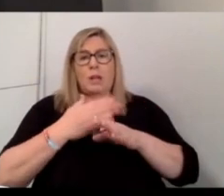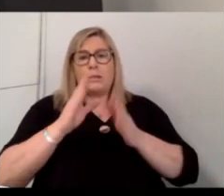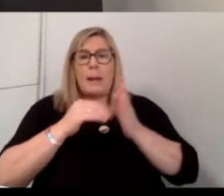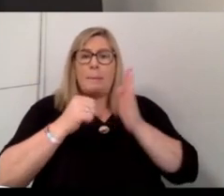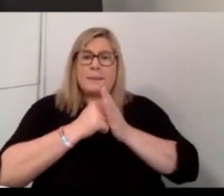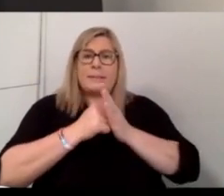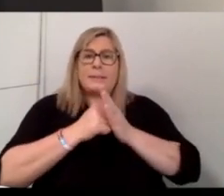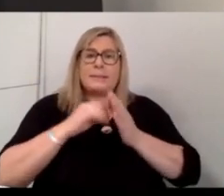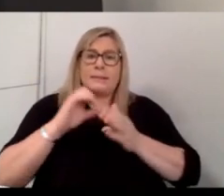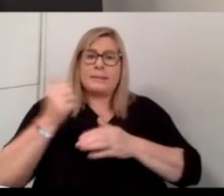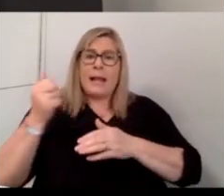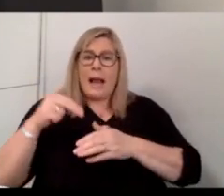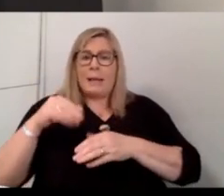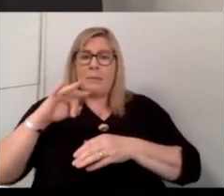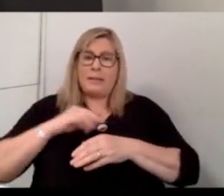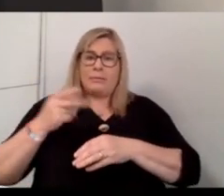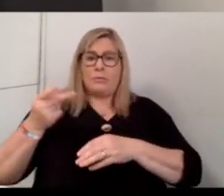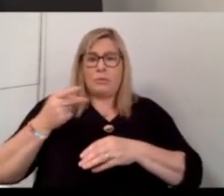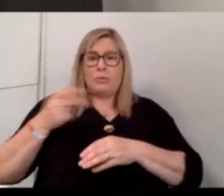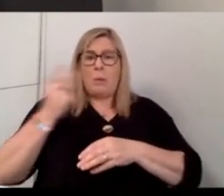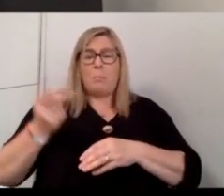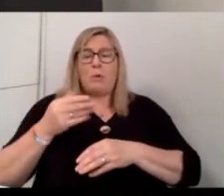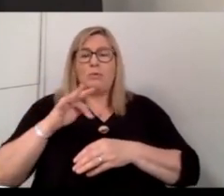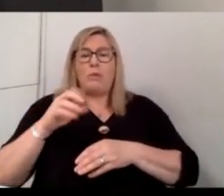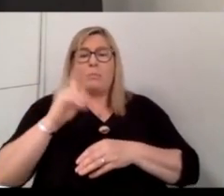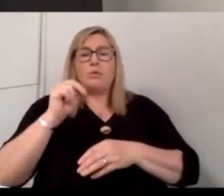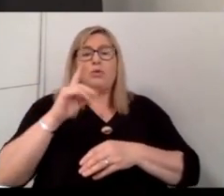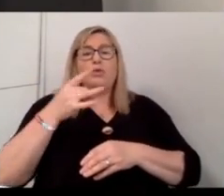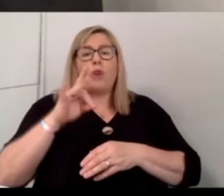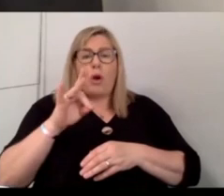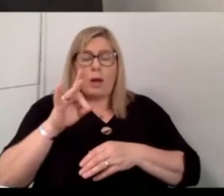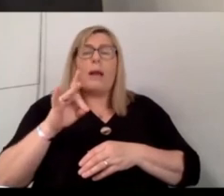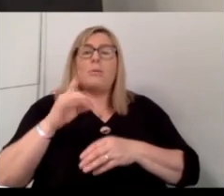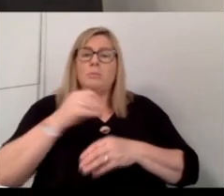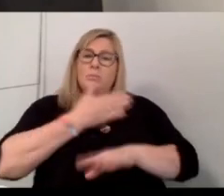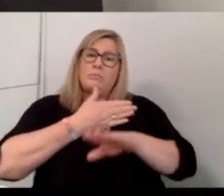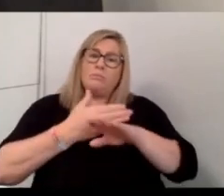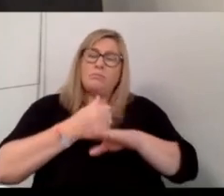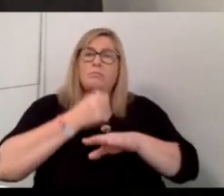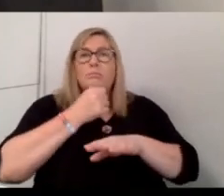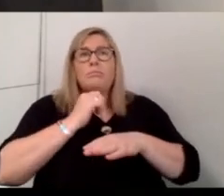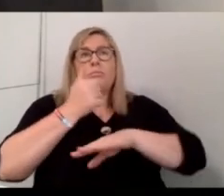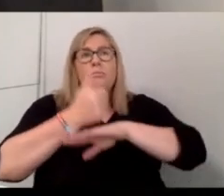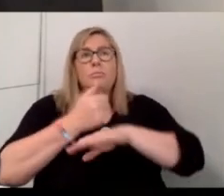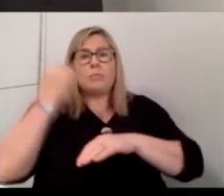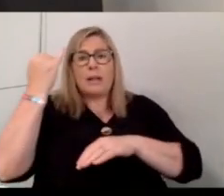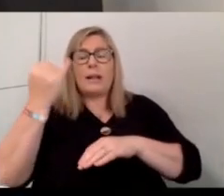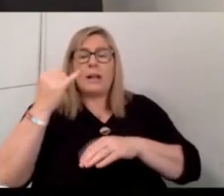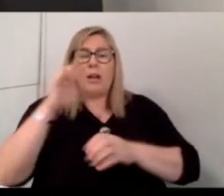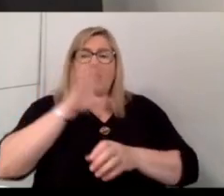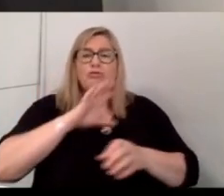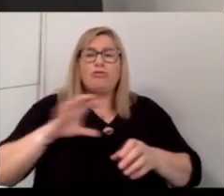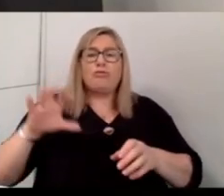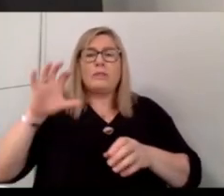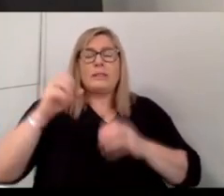Alan and I founded the business are both originally from Dundalk. And we initially the idea we based the regional development center within